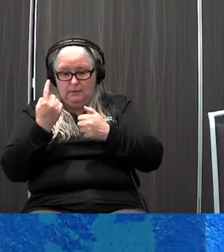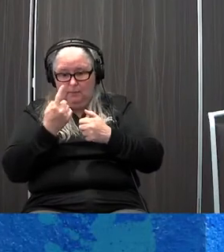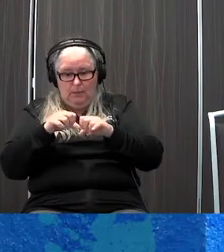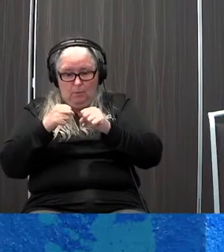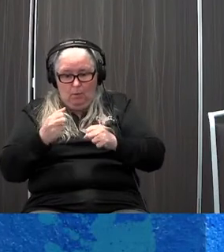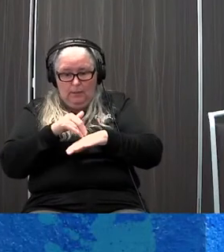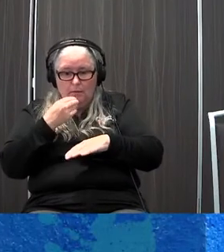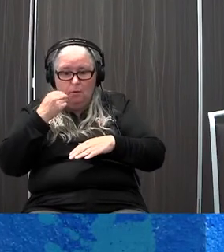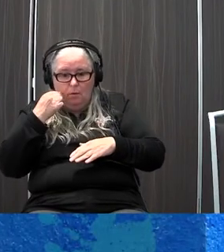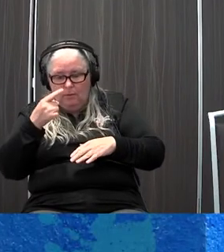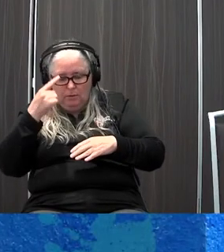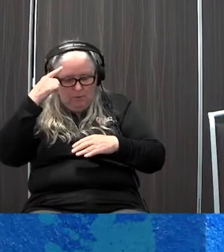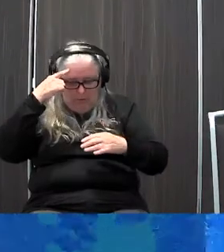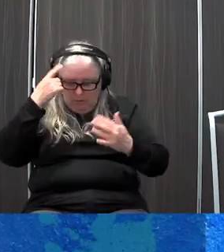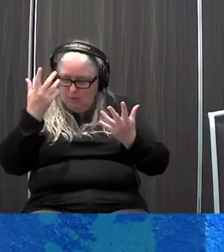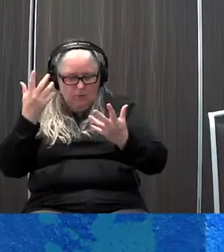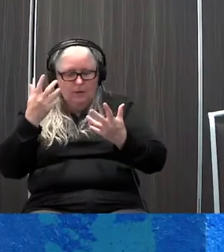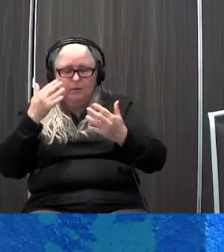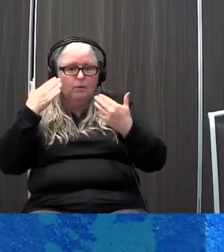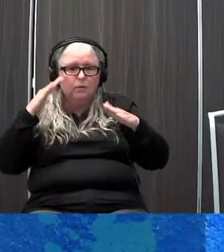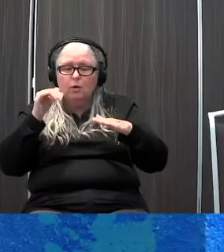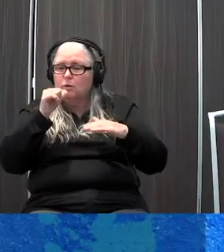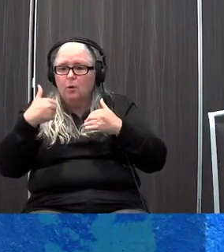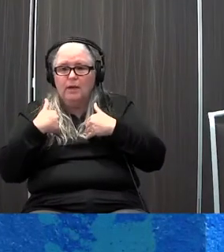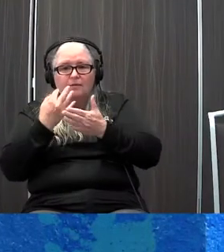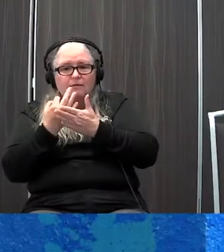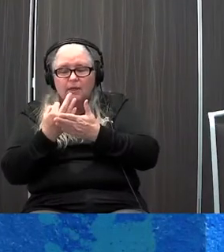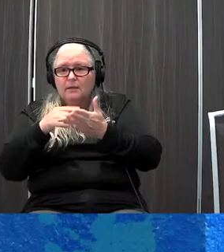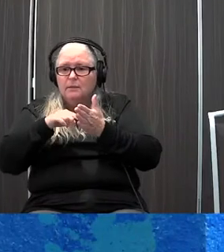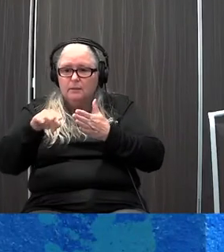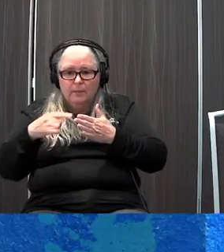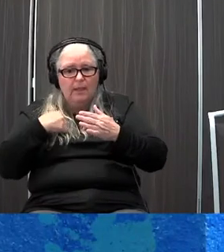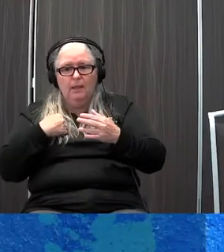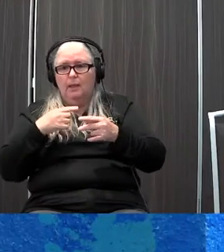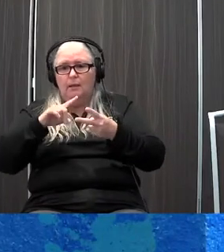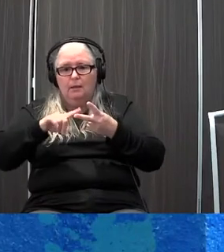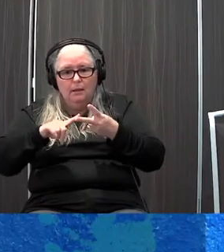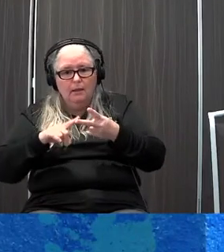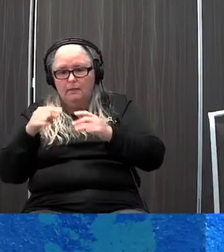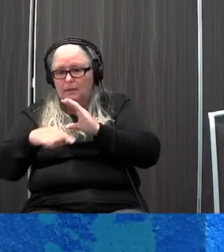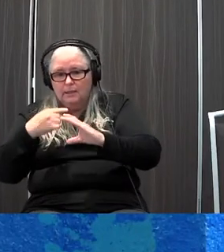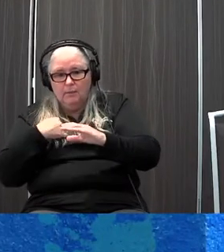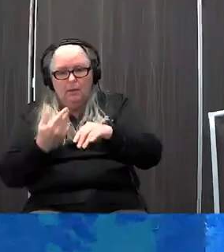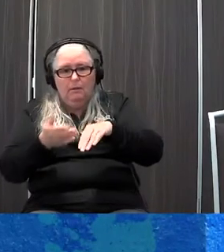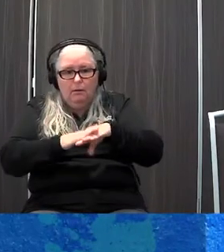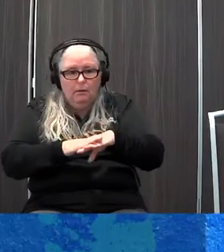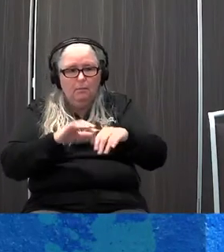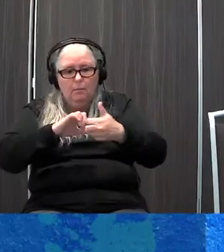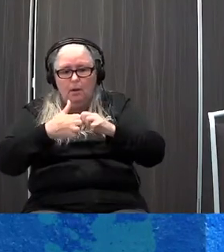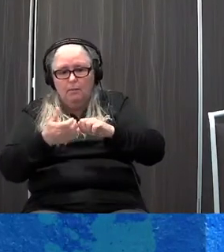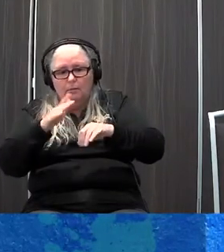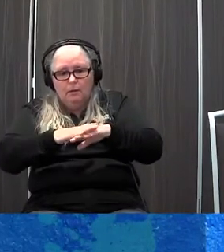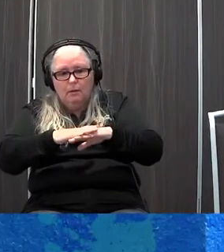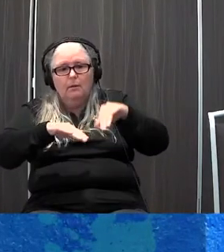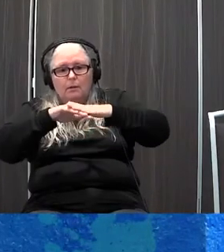home, and you can't figure it out, and you don't have the finances to pay for it, and then, oh my goodness, then an email rolls in, or some neighbor says something or